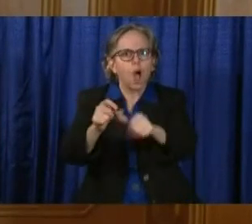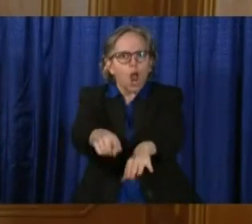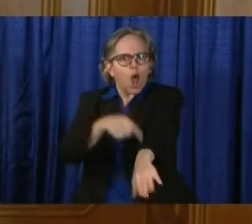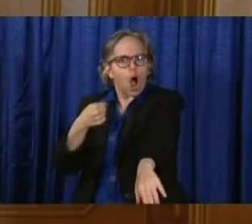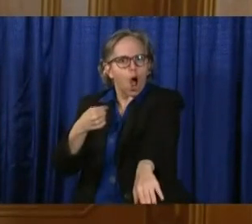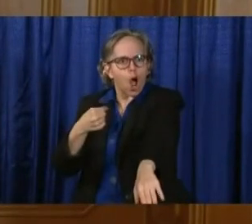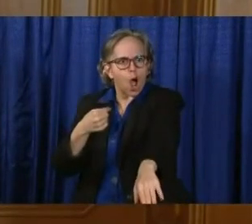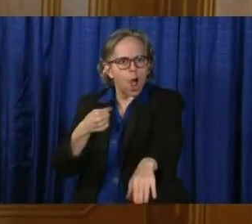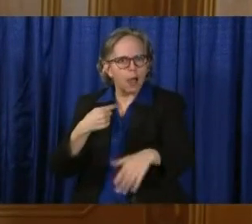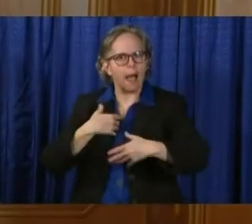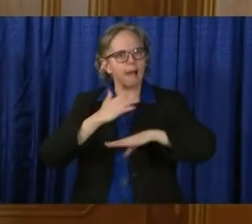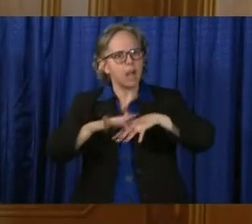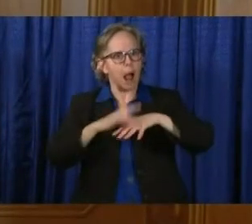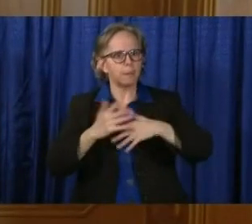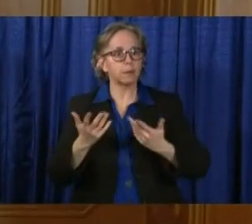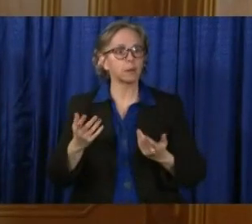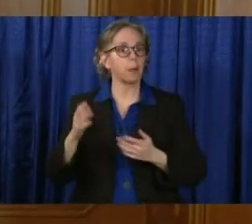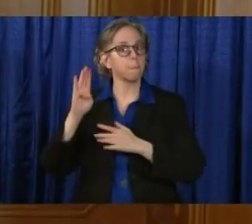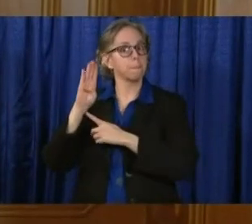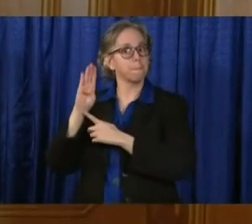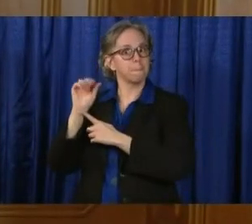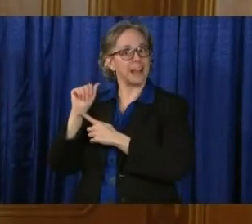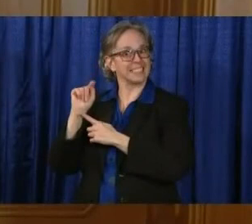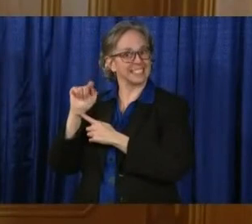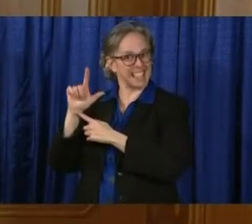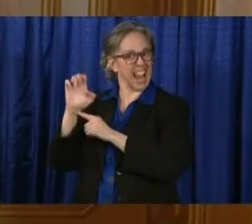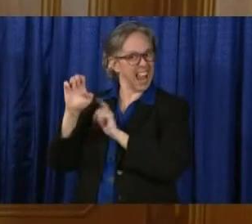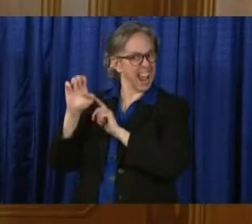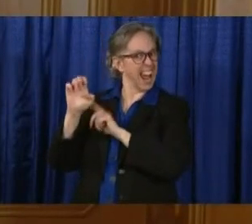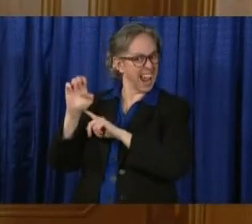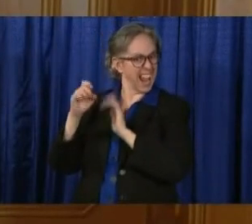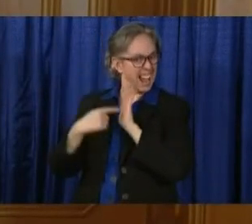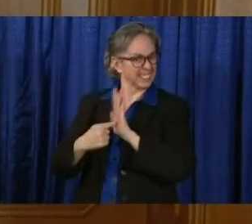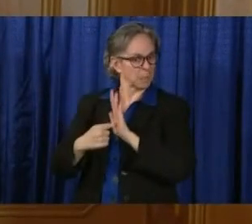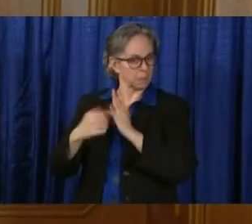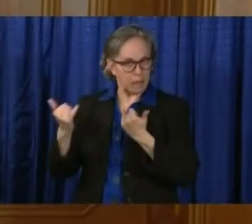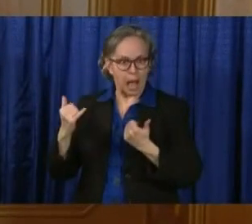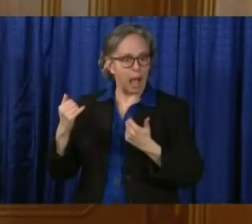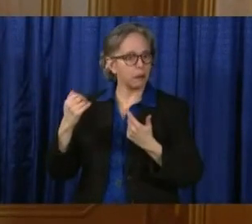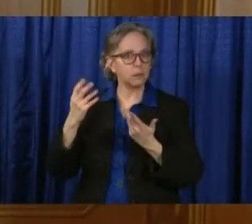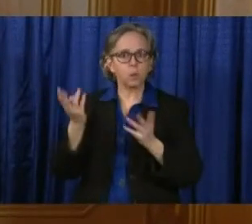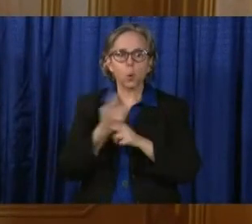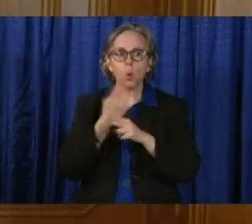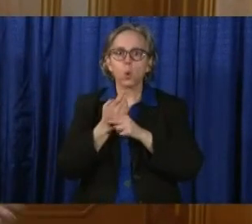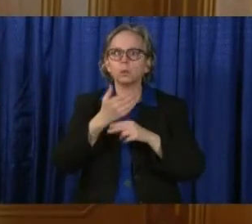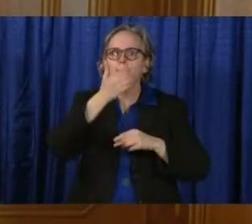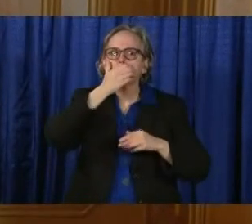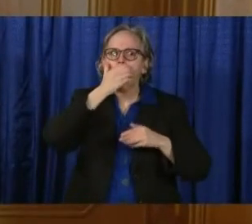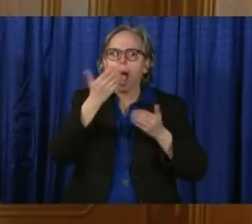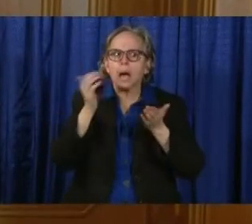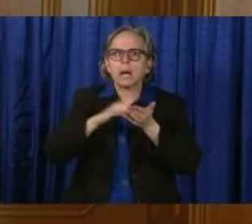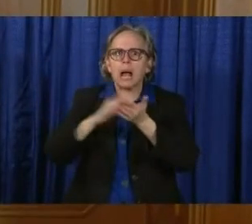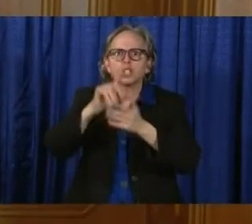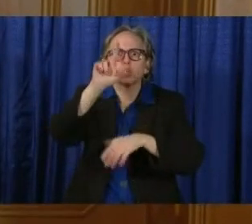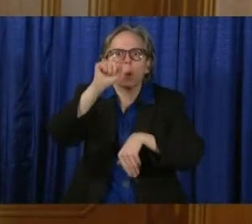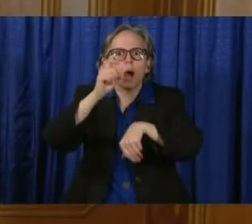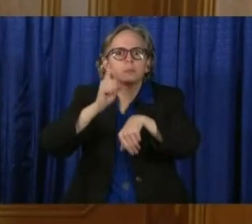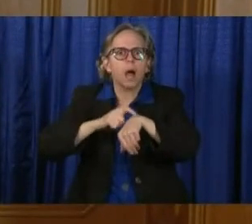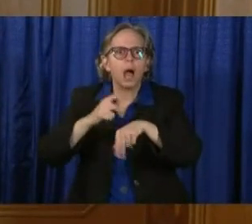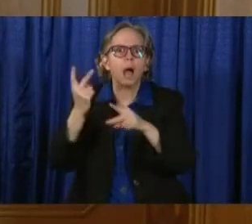is each mask we're going to be able to use up to 20 times. It will go back in and be sterilized and then come back out.